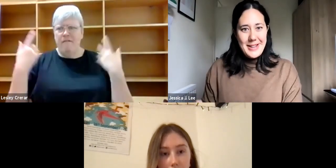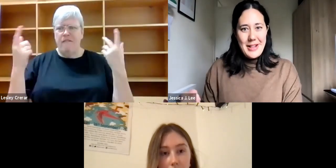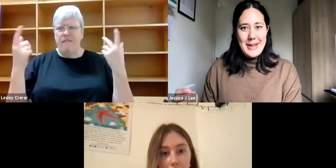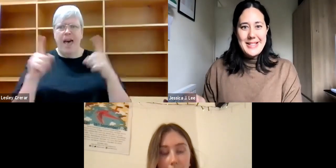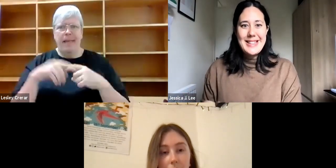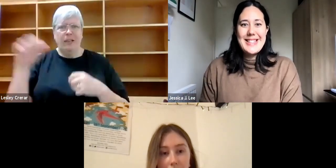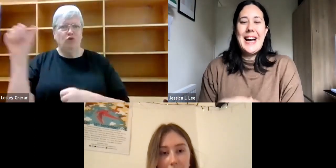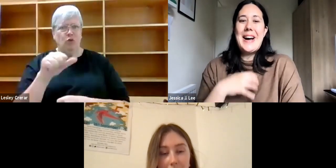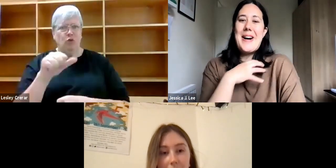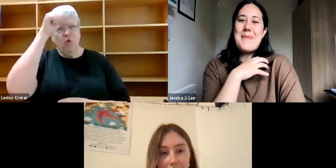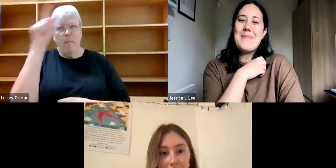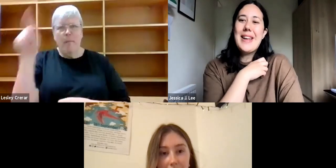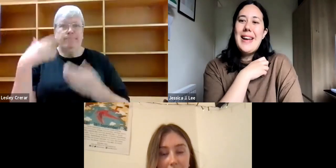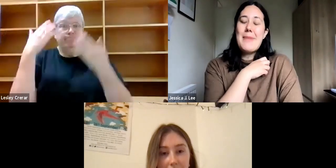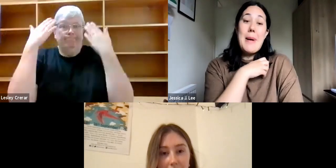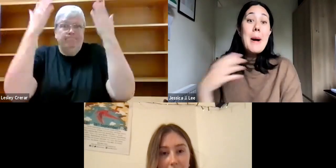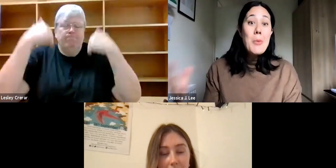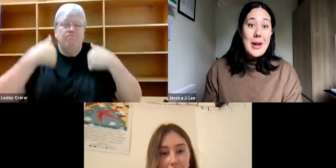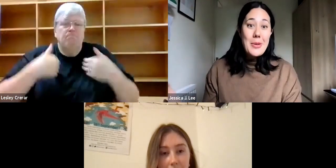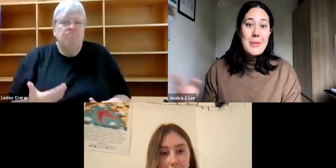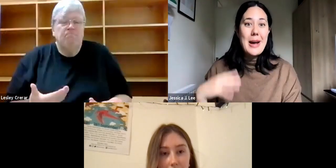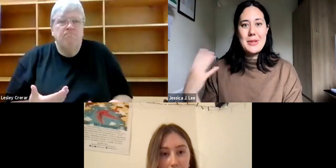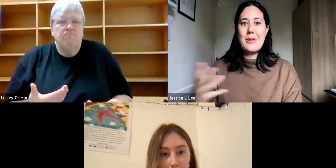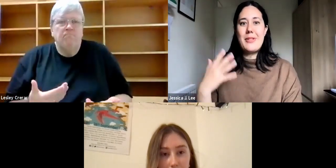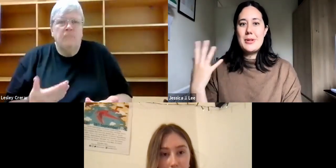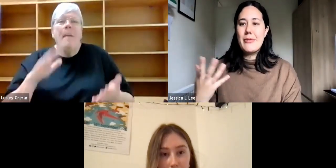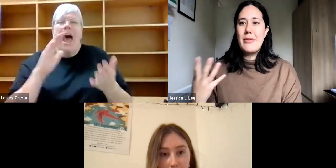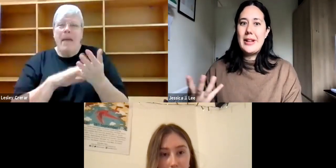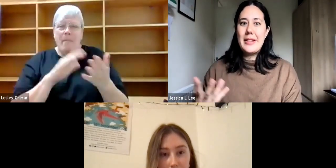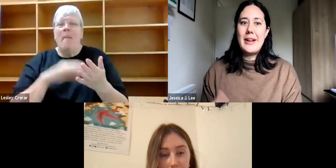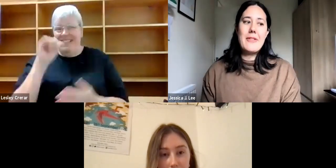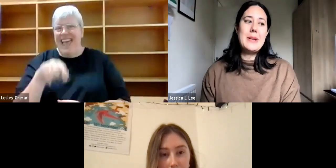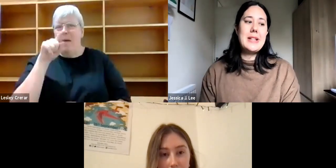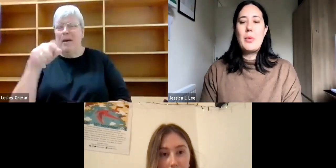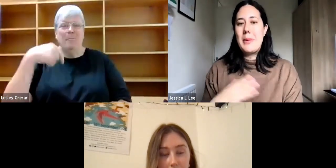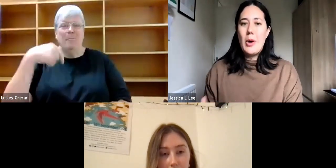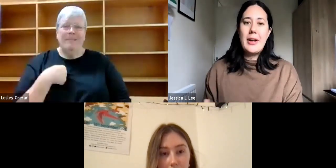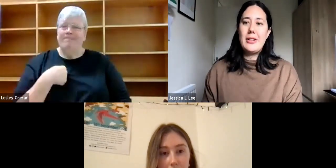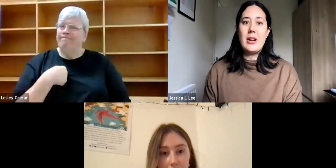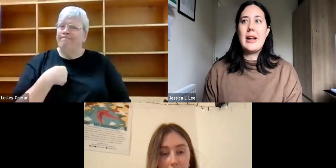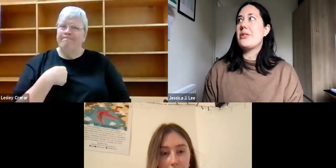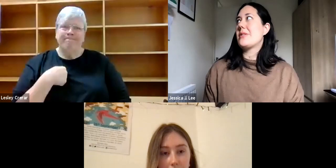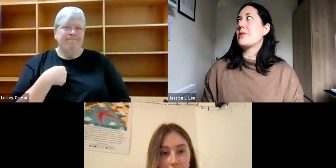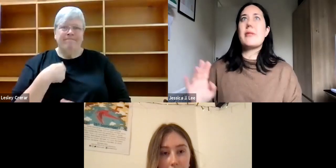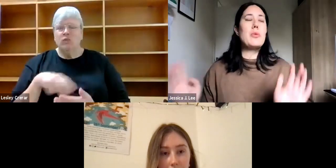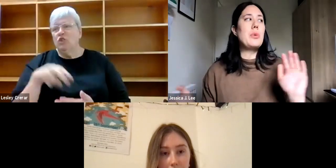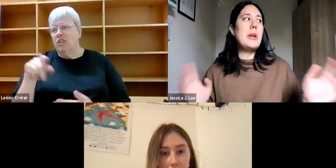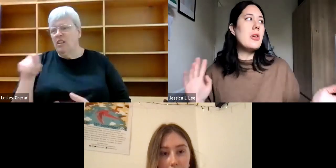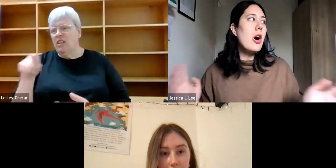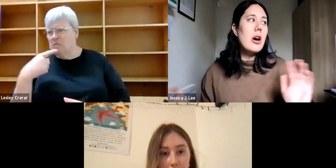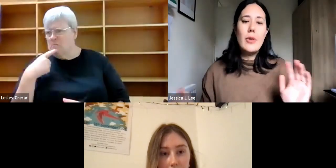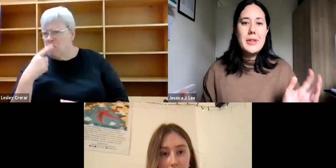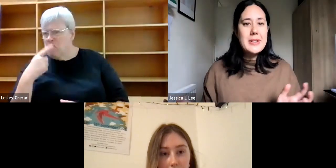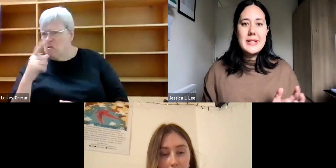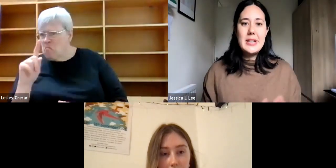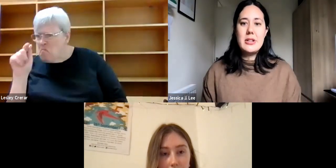didn't, if that makes sense. Um, and my mom would know them. And that was sort of the sort of revealing thing for me is that it would be walking along and I just sort of would be